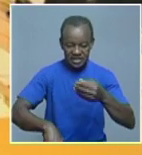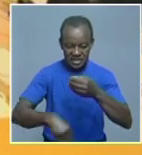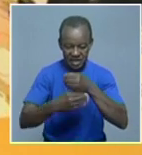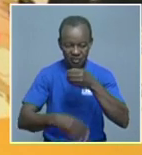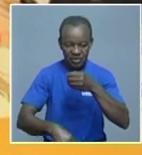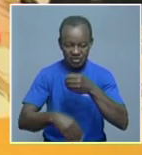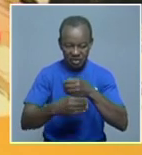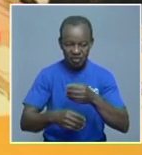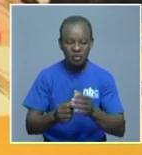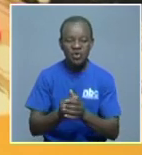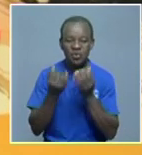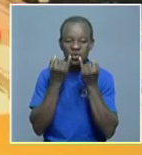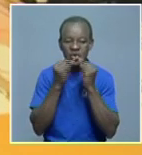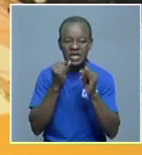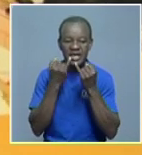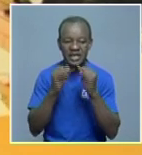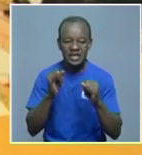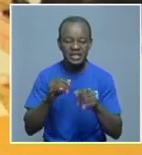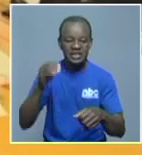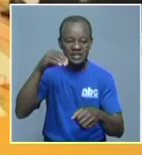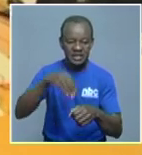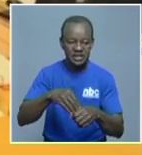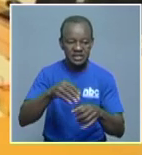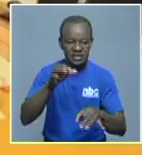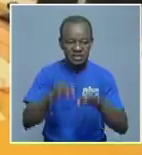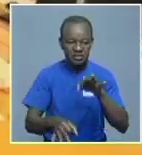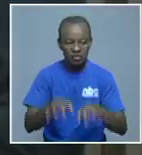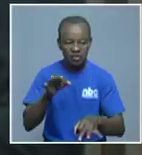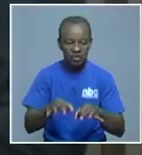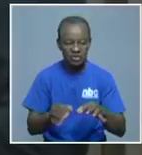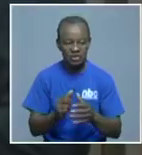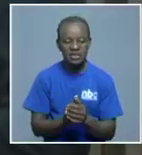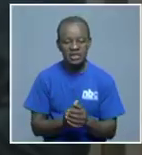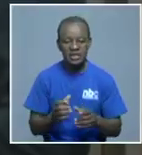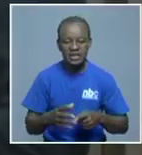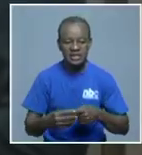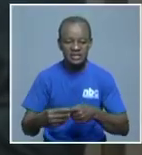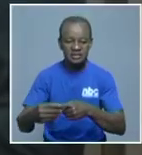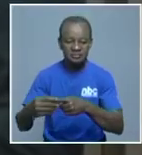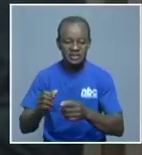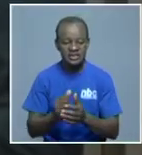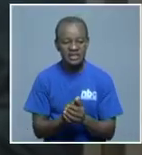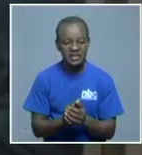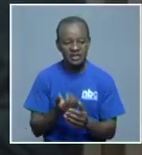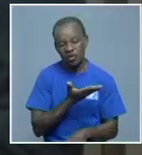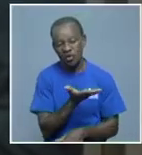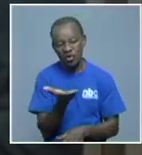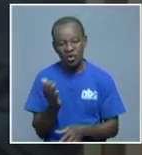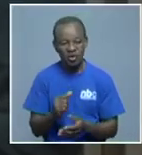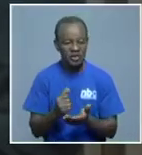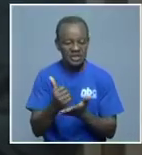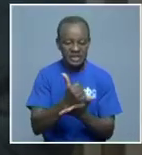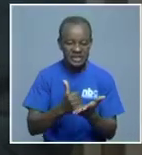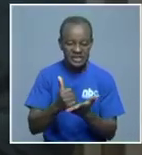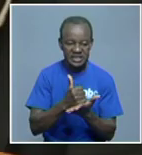such as asking, such about all other evidence, rather than just then confronting the